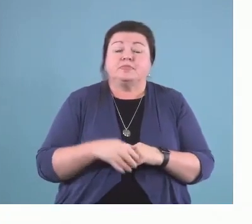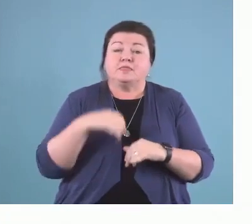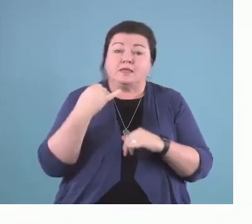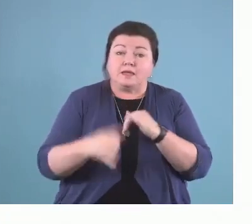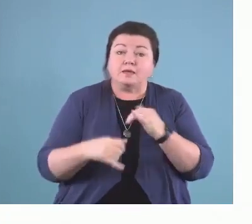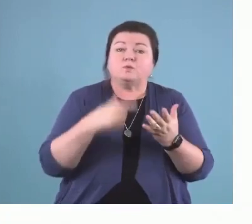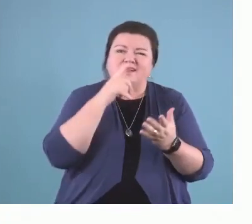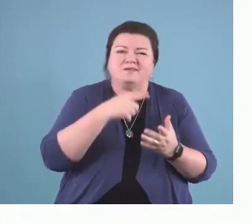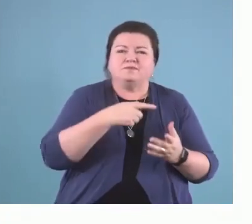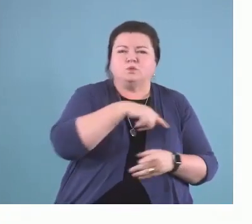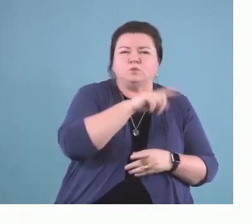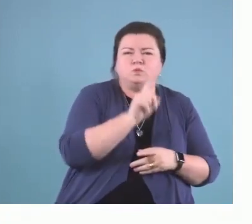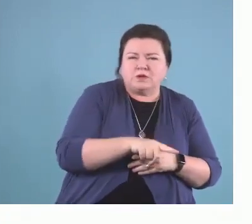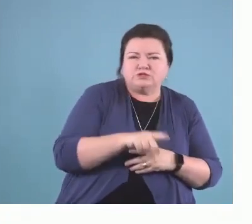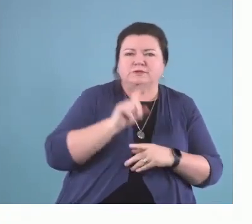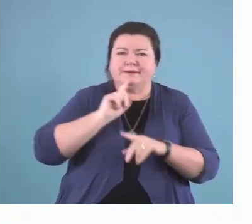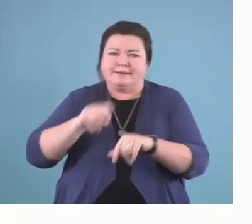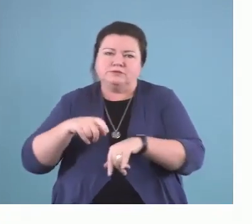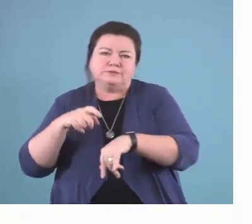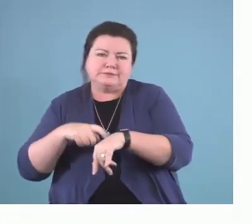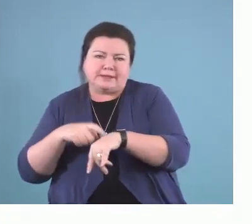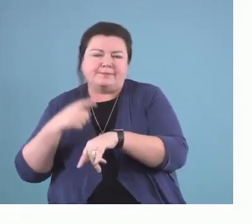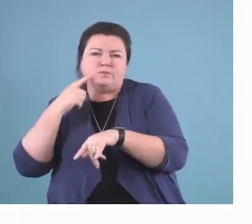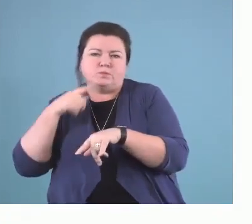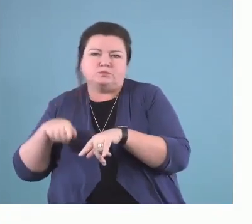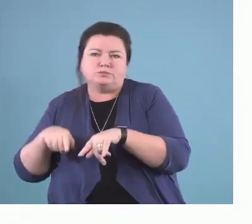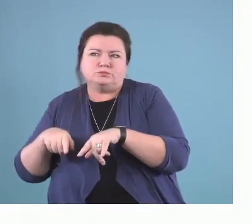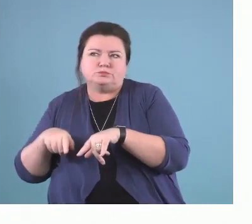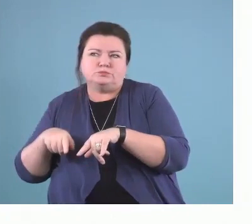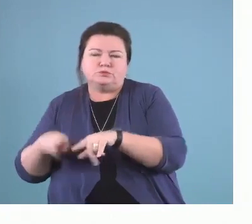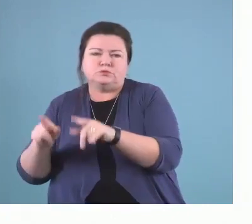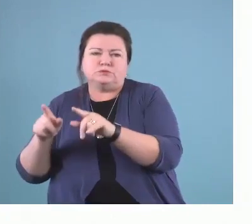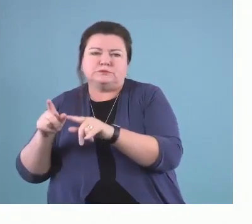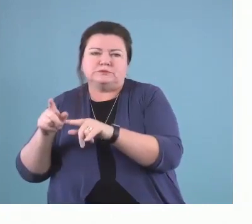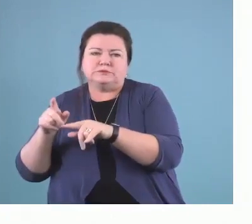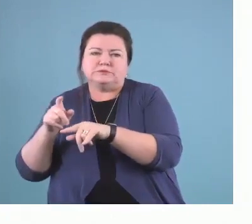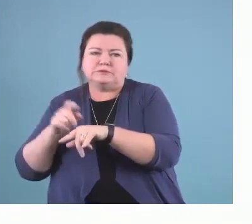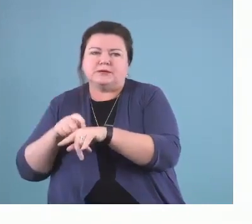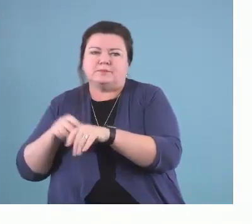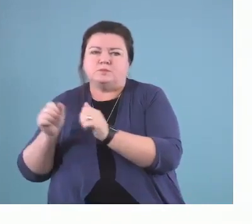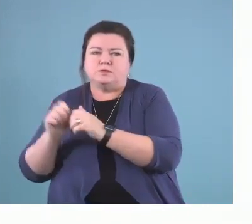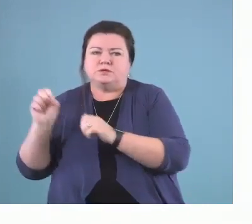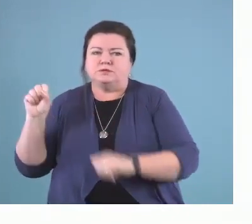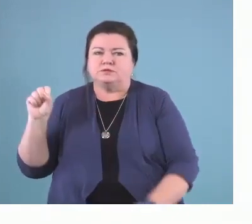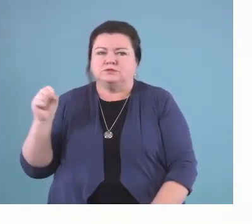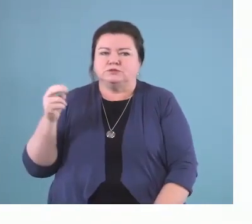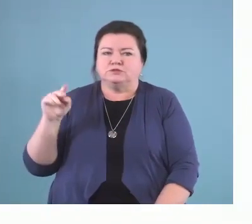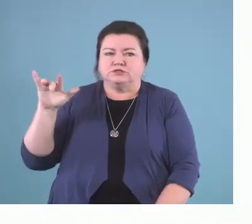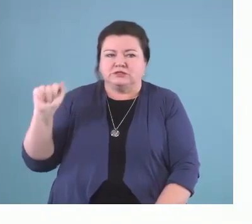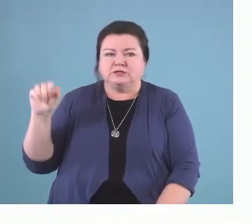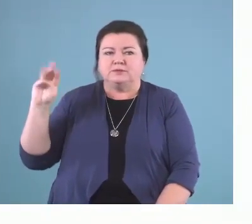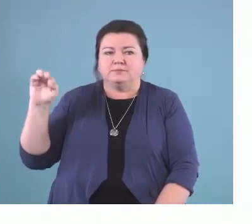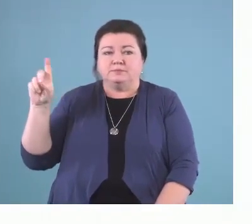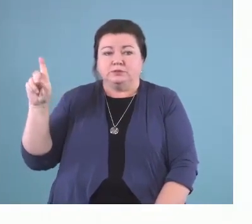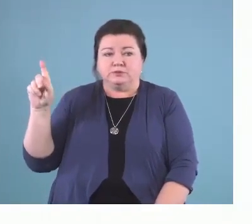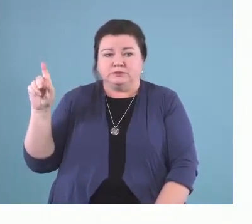Sorry, that's a little bit of a correction. There is a Q&A spot on the screen for you to enter your